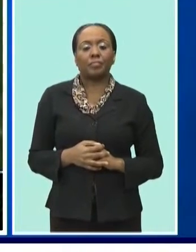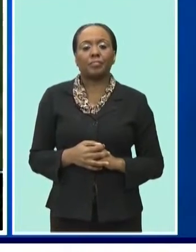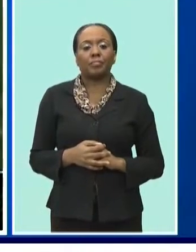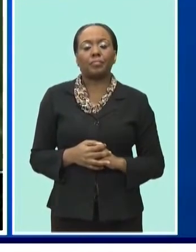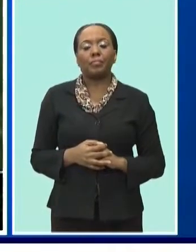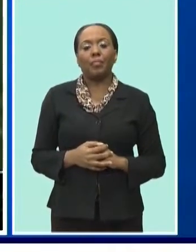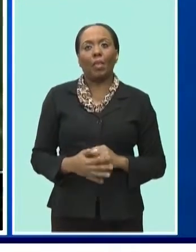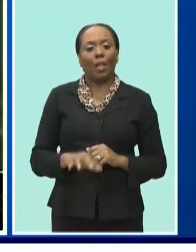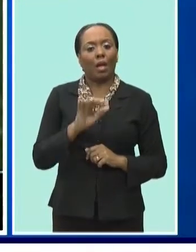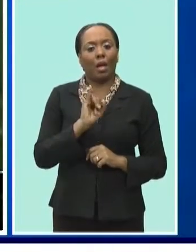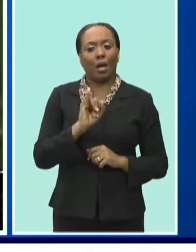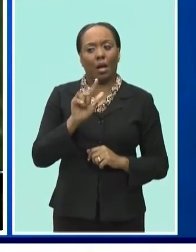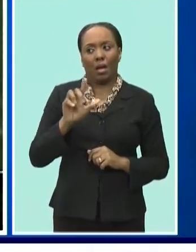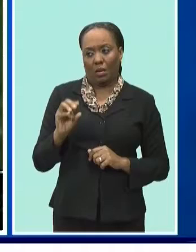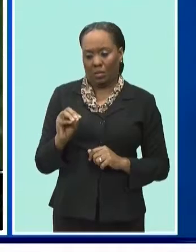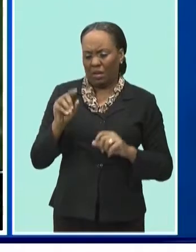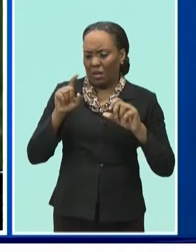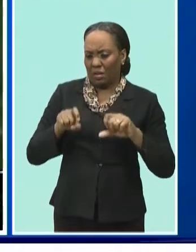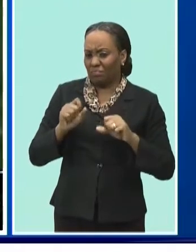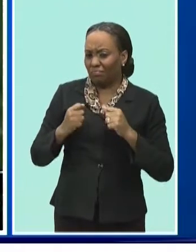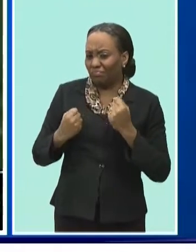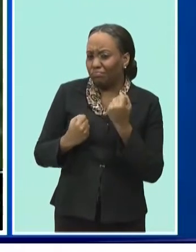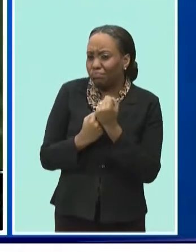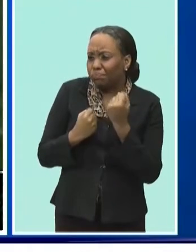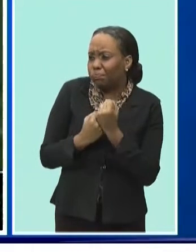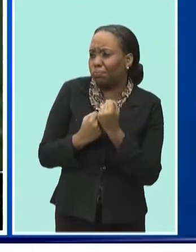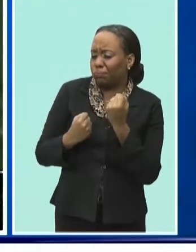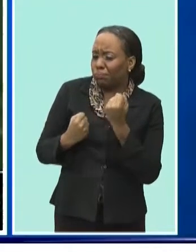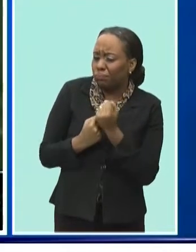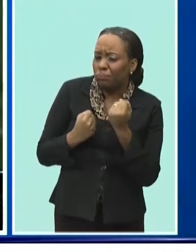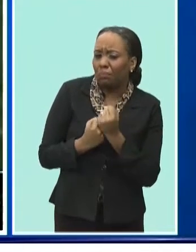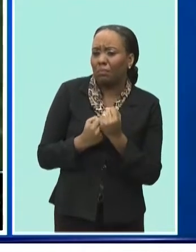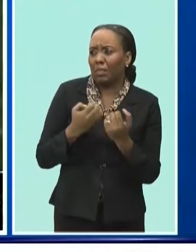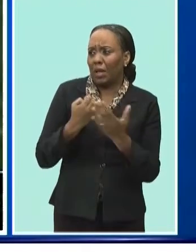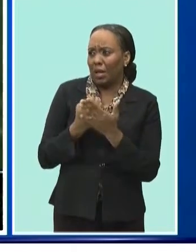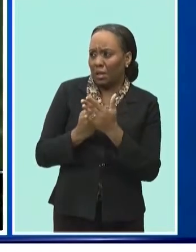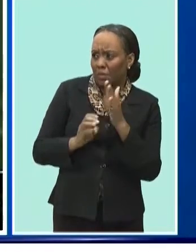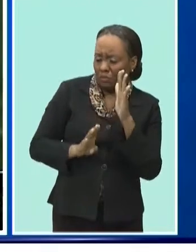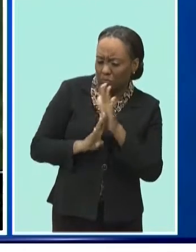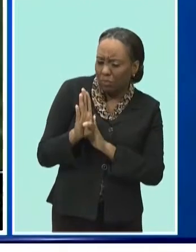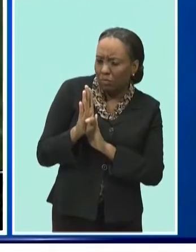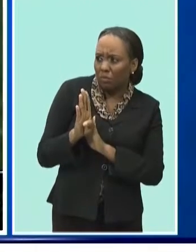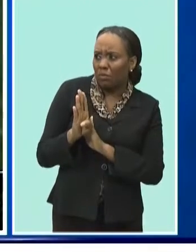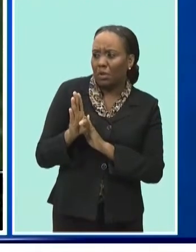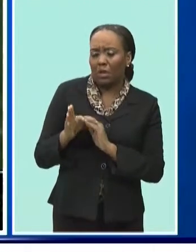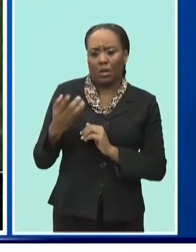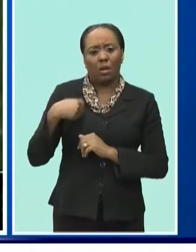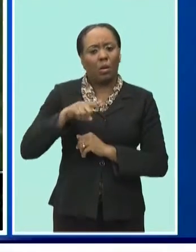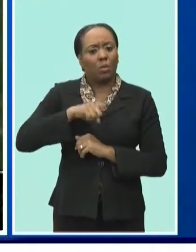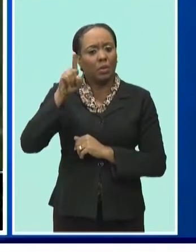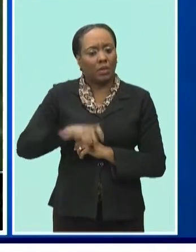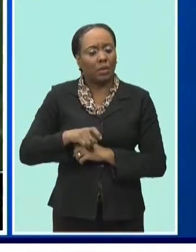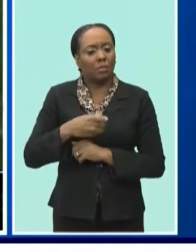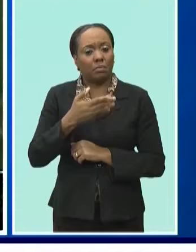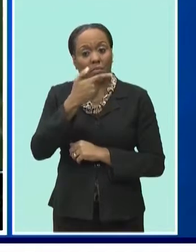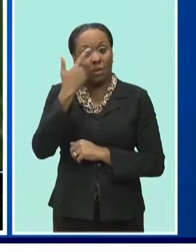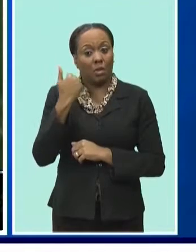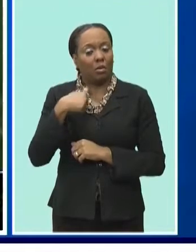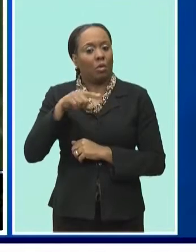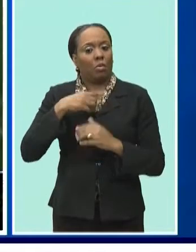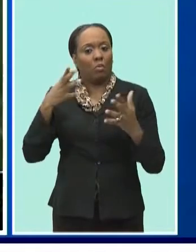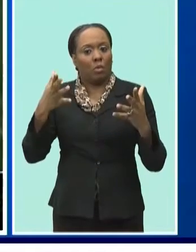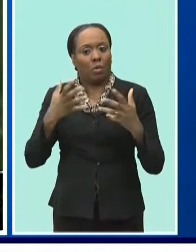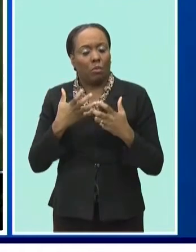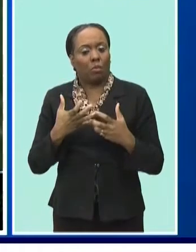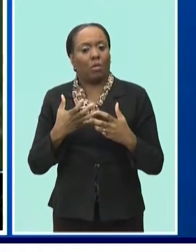continue to advocate for economic growth built on a smaller carbon footprint, which will generate